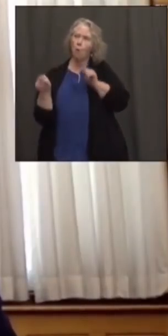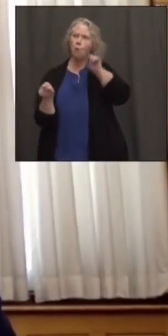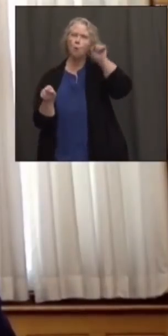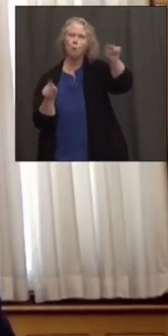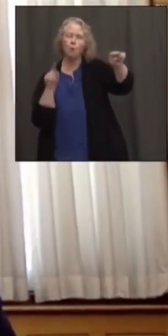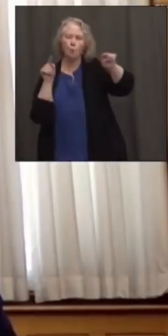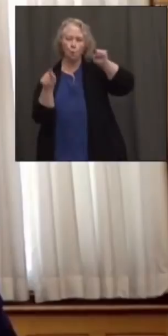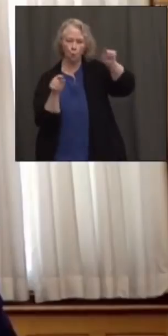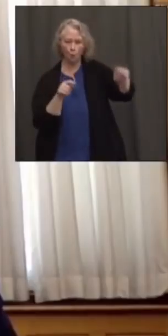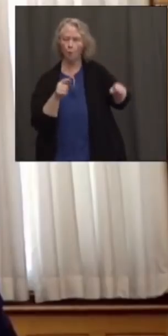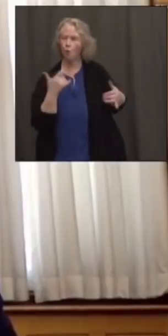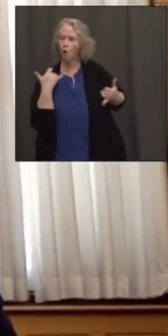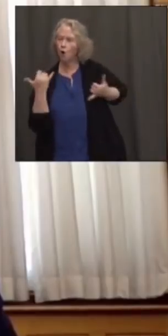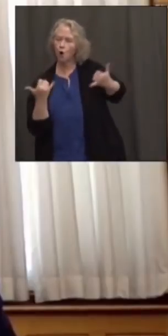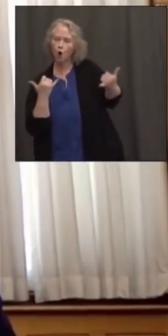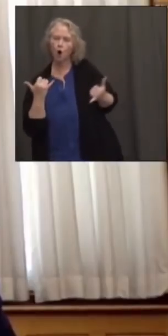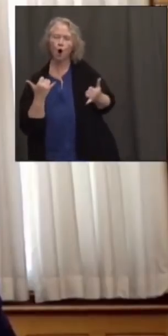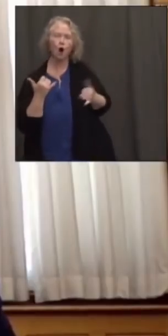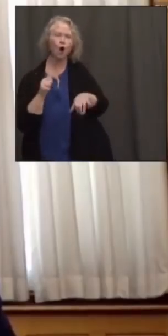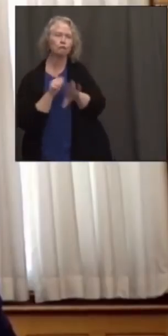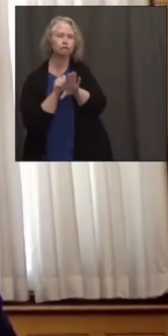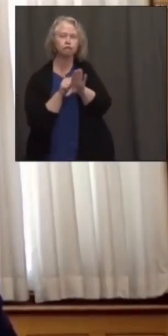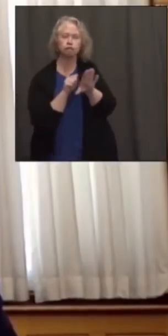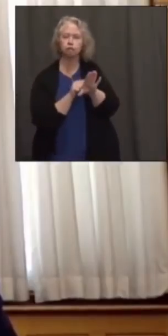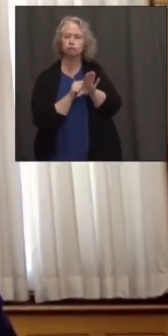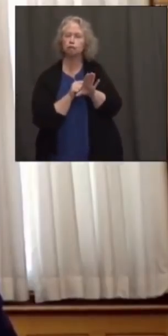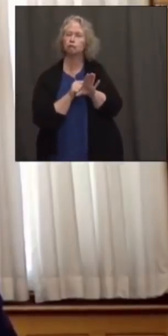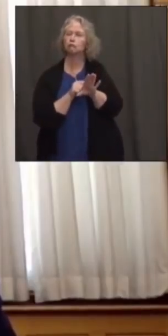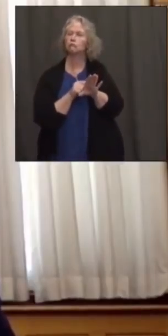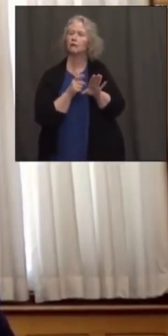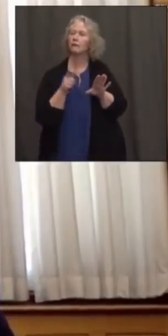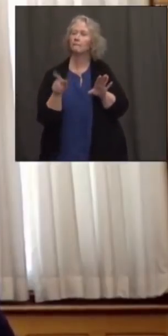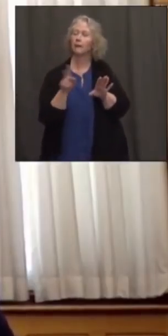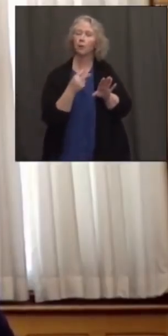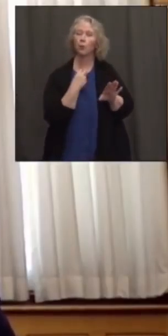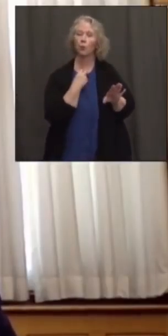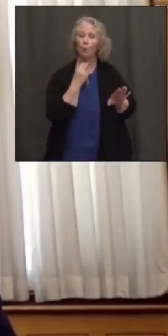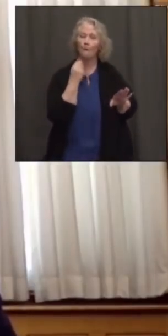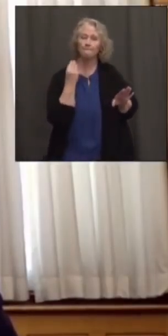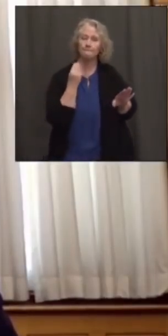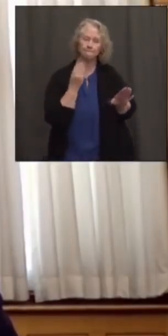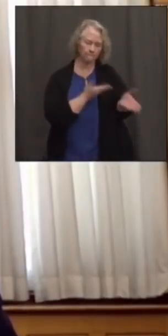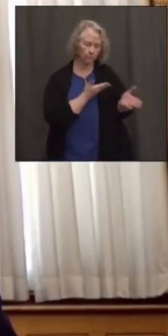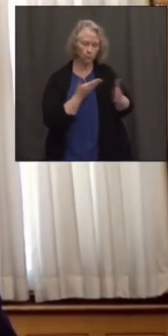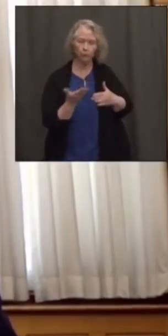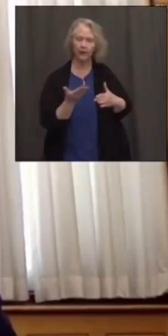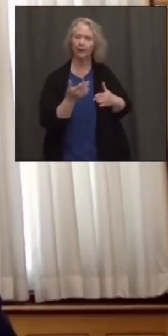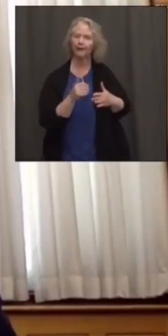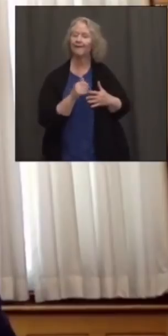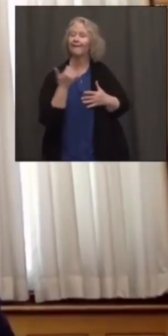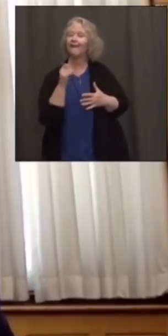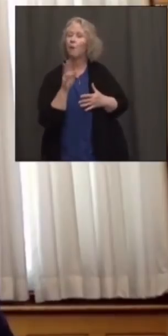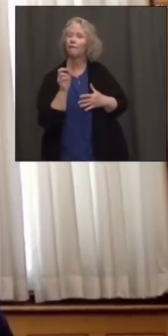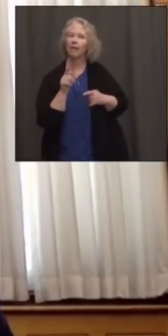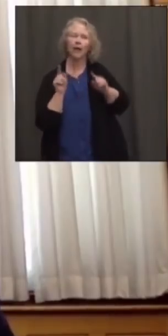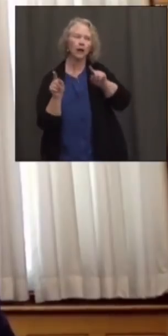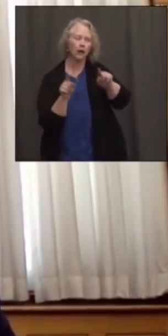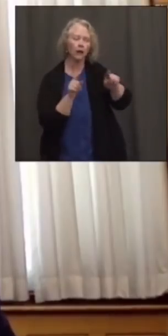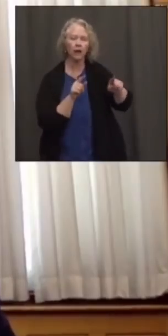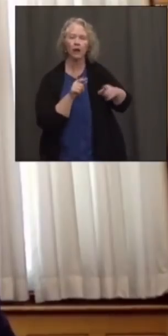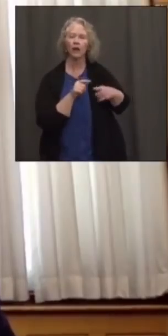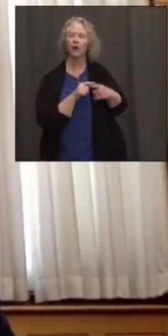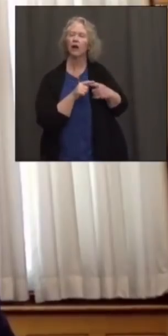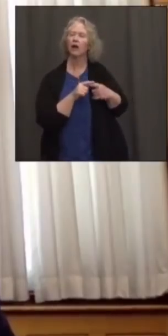the phone calls, to do the door-to-door canvassing, to do the homebound vaccinations, to get the yellow vans out to all these events, to do the